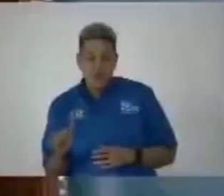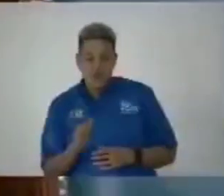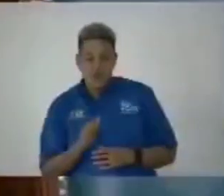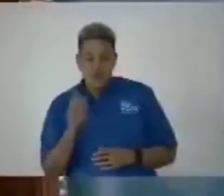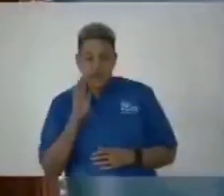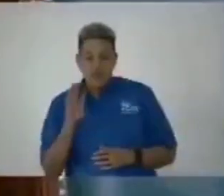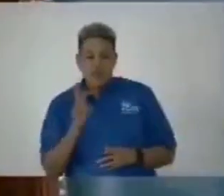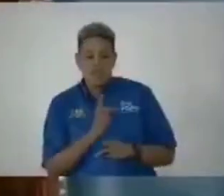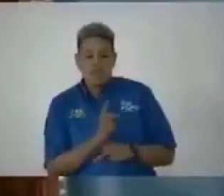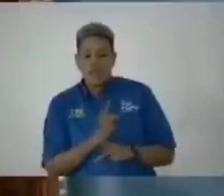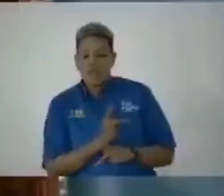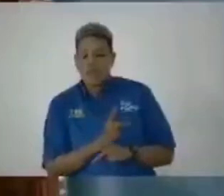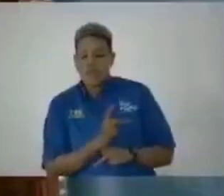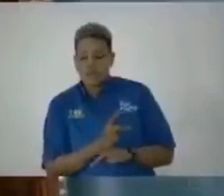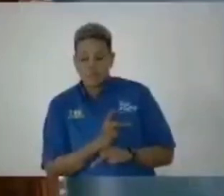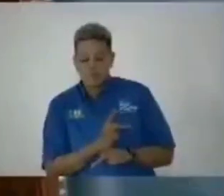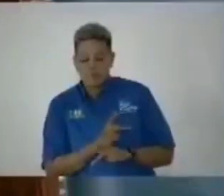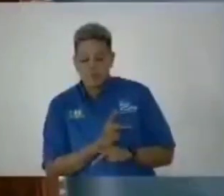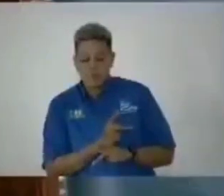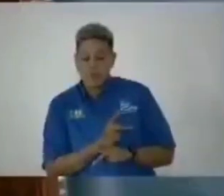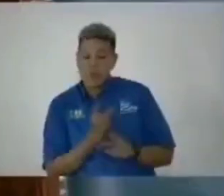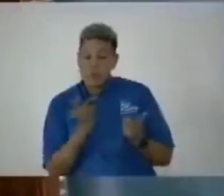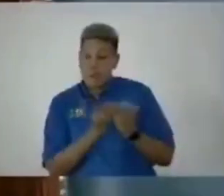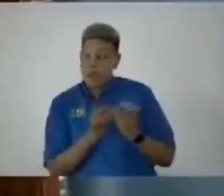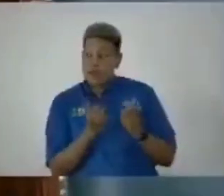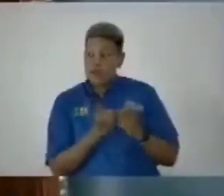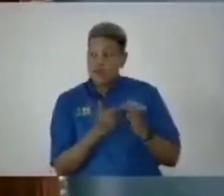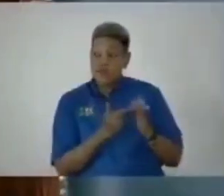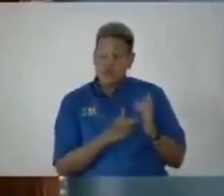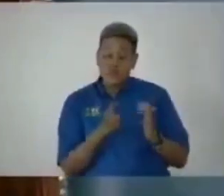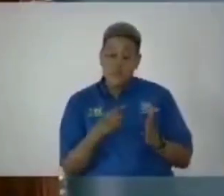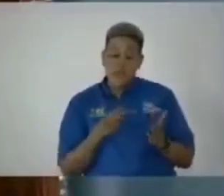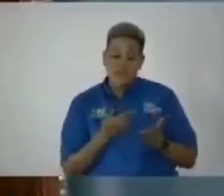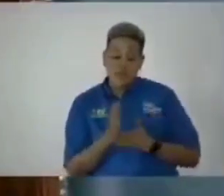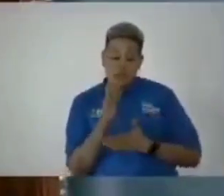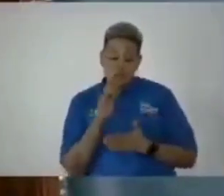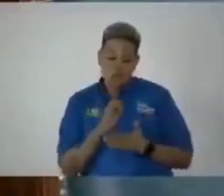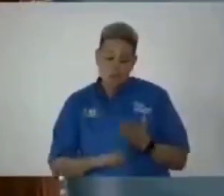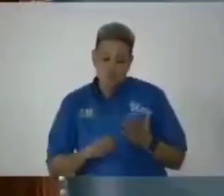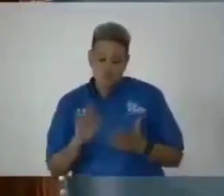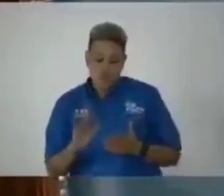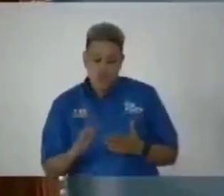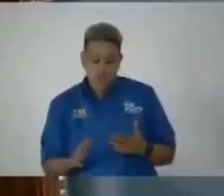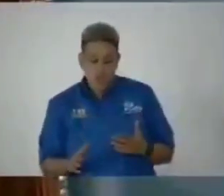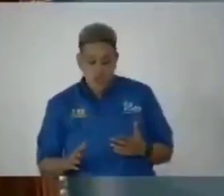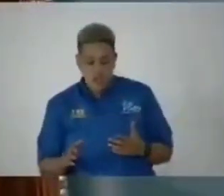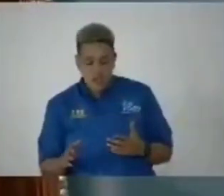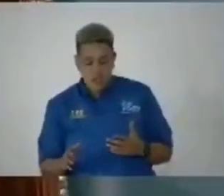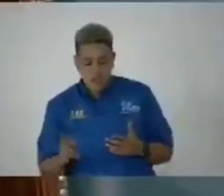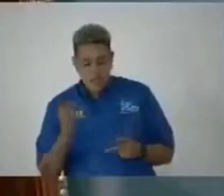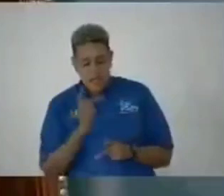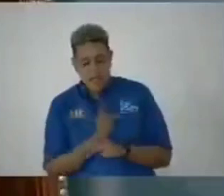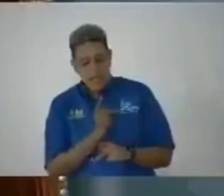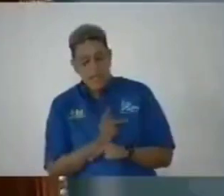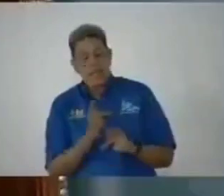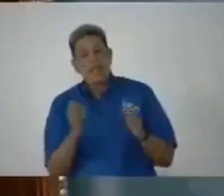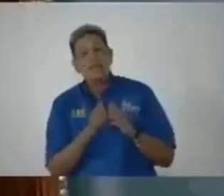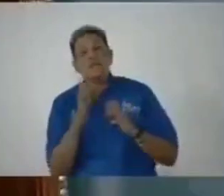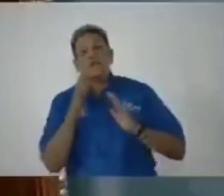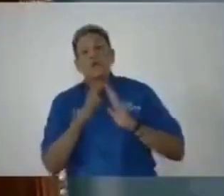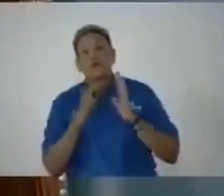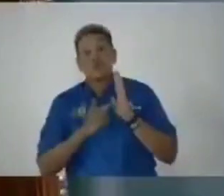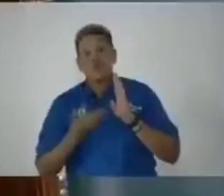am in keeping in keeping he has a right to withdraw um in keeping with the